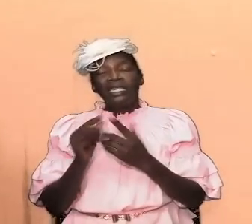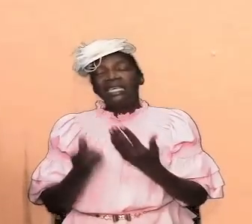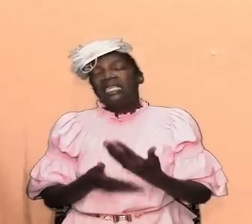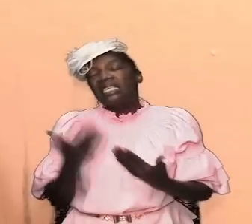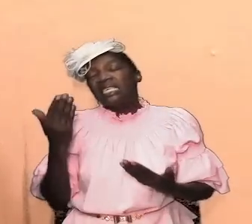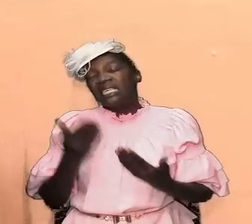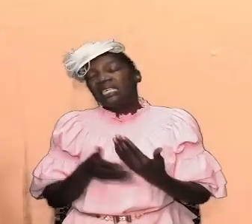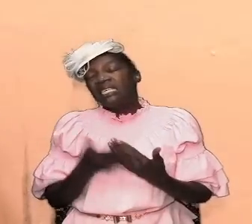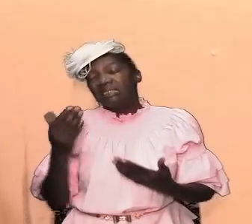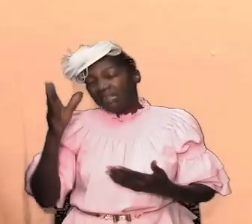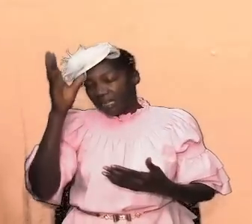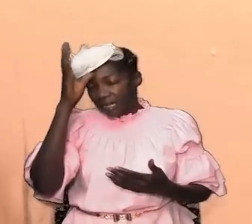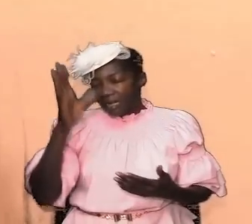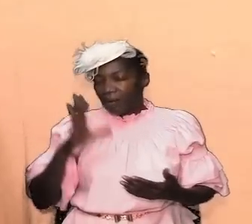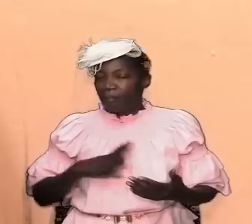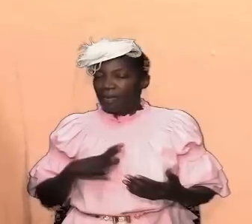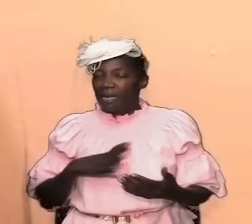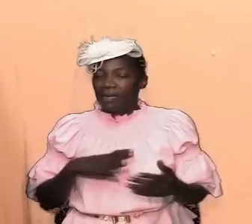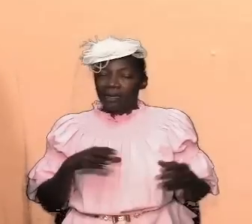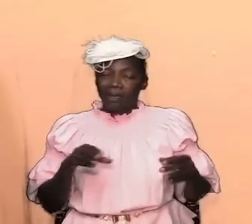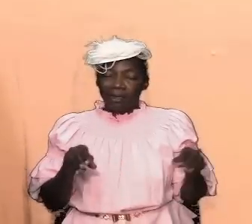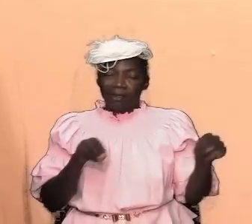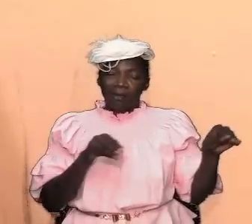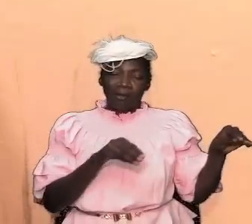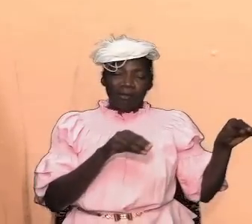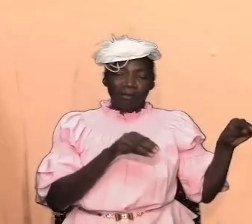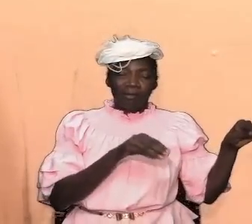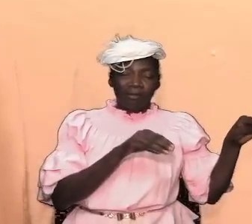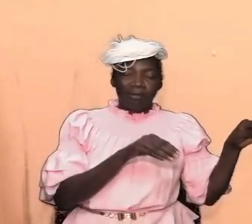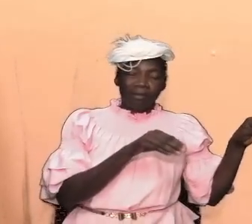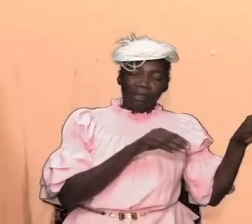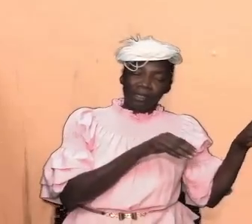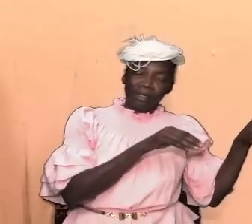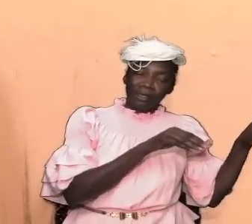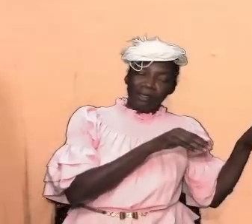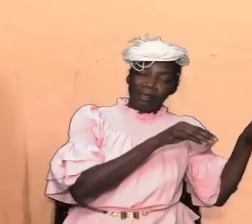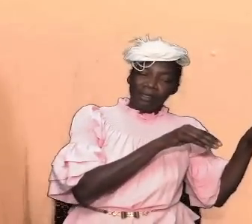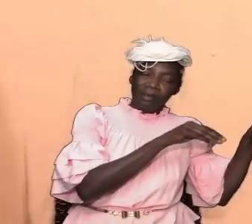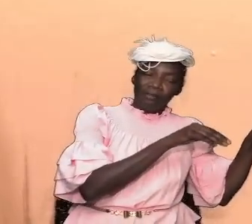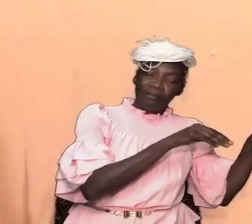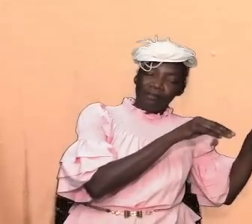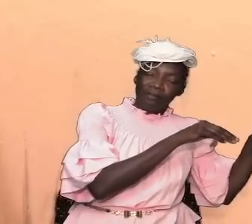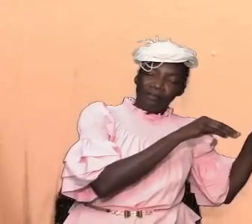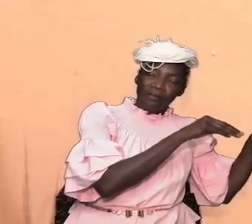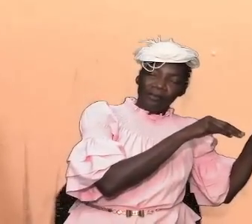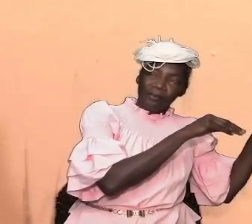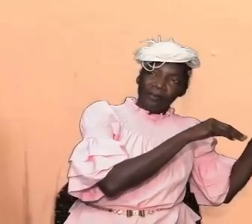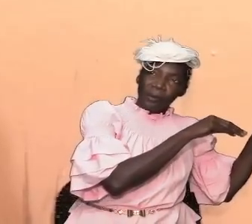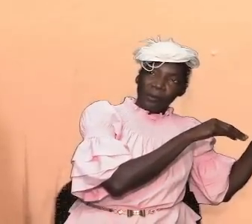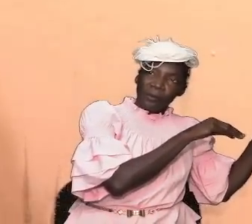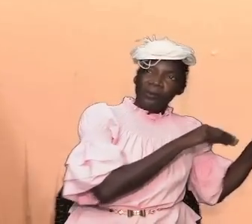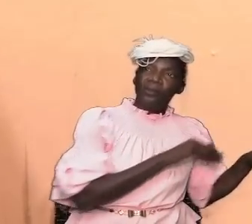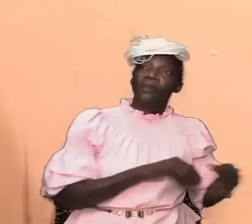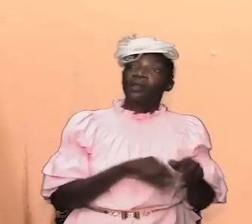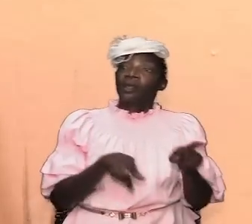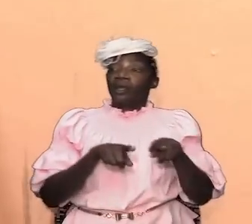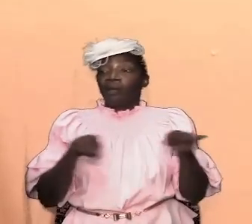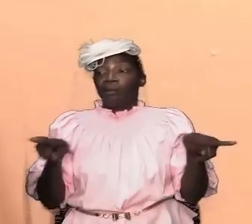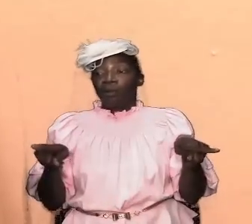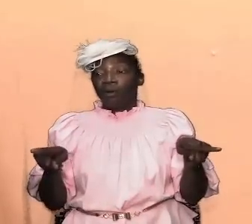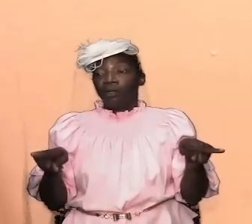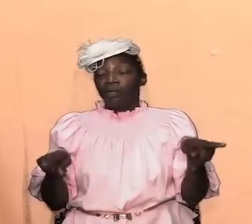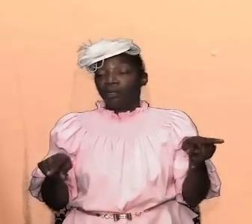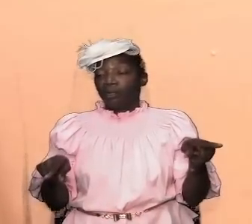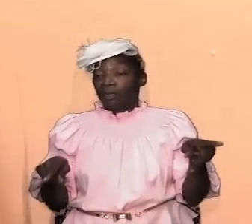men to you know drift to the side of the rail and to you know derail sometimes but then i do have a